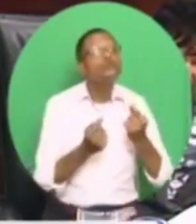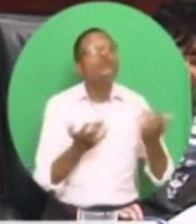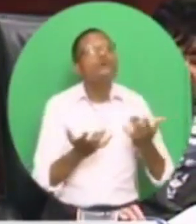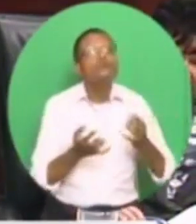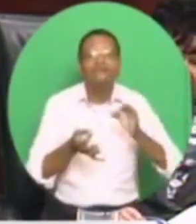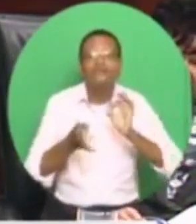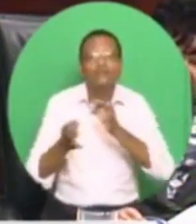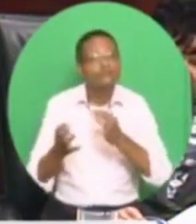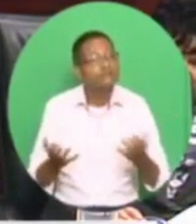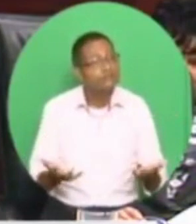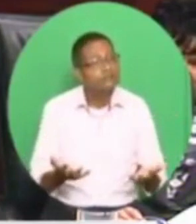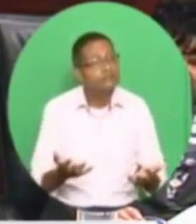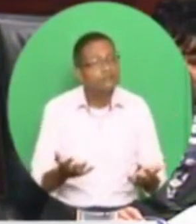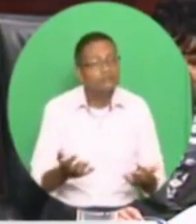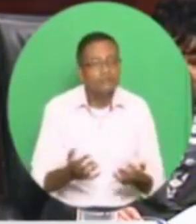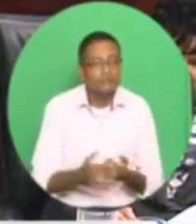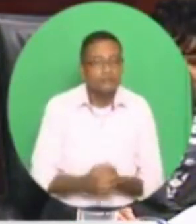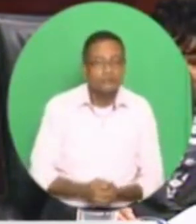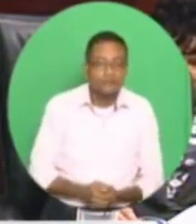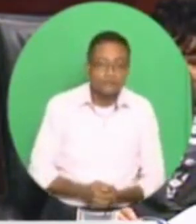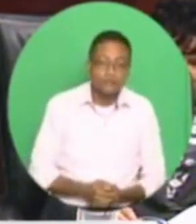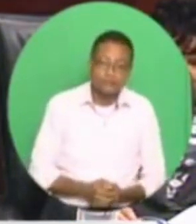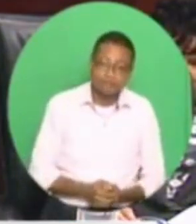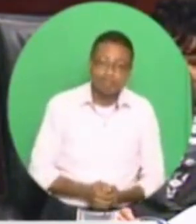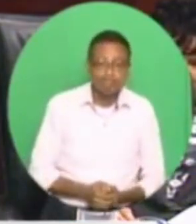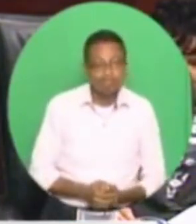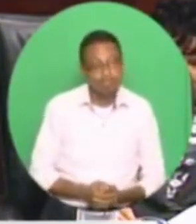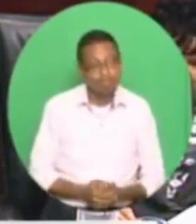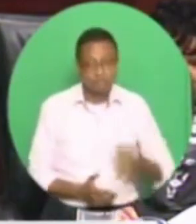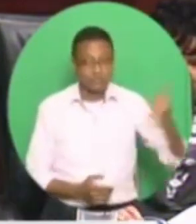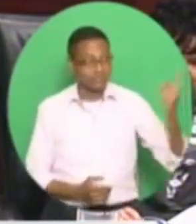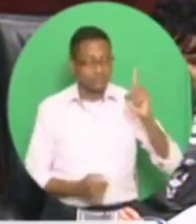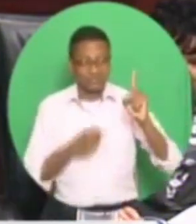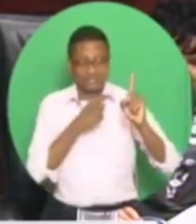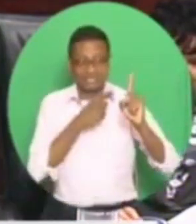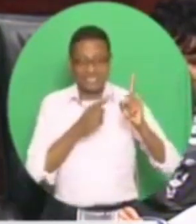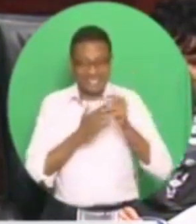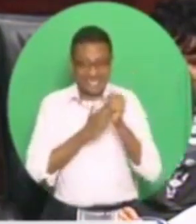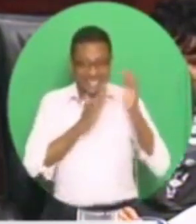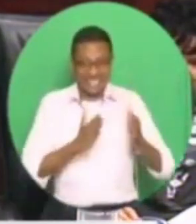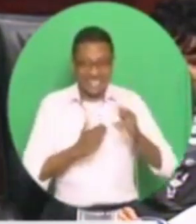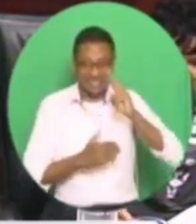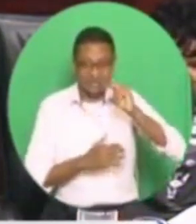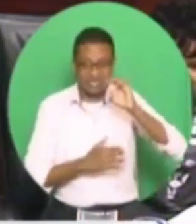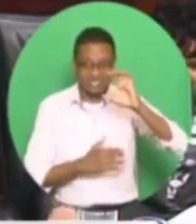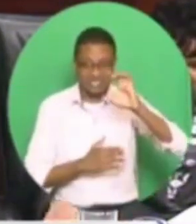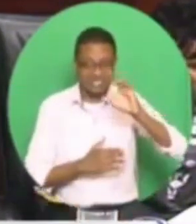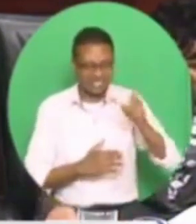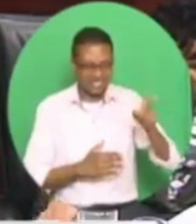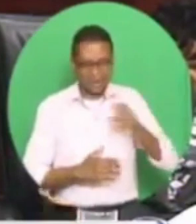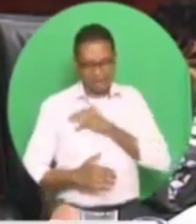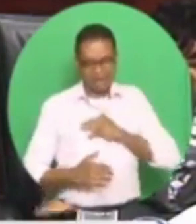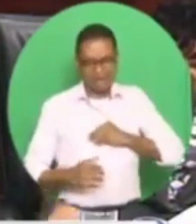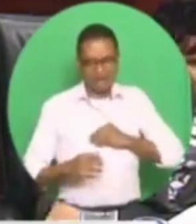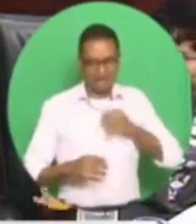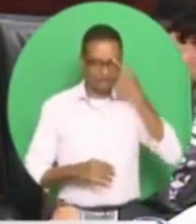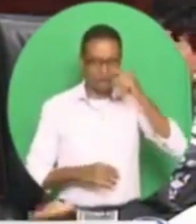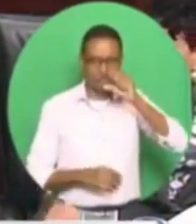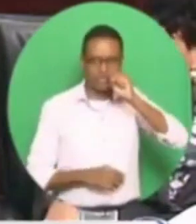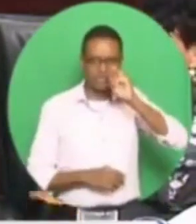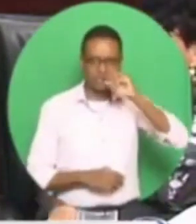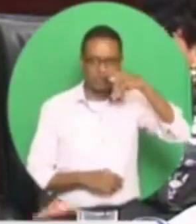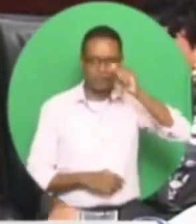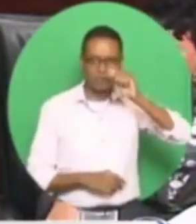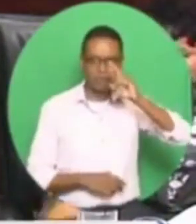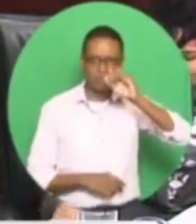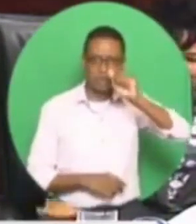And you could not have had a more hopeful, optimistic presentation than the member for Separia, and we congratulate her and her hard